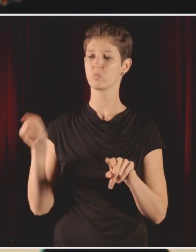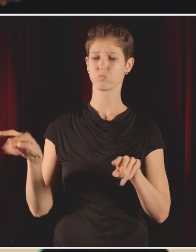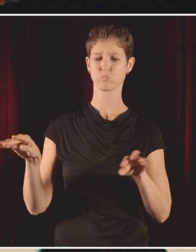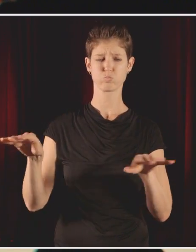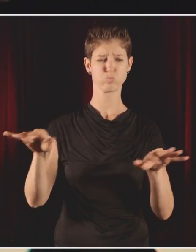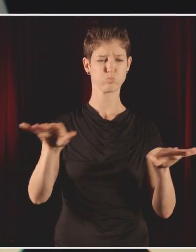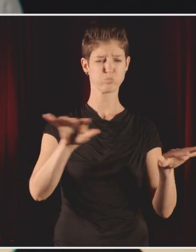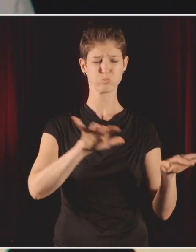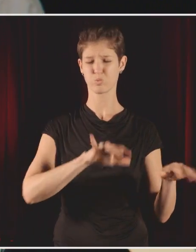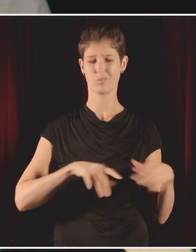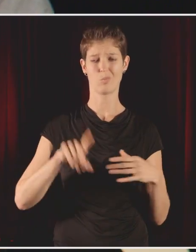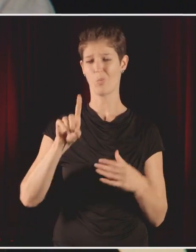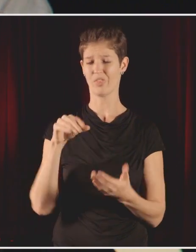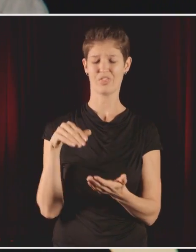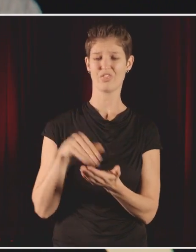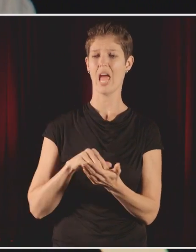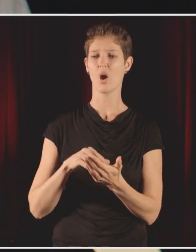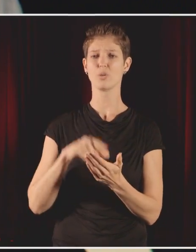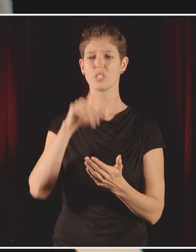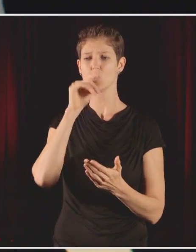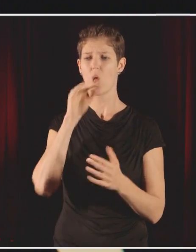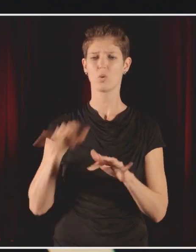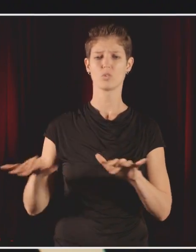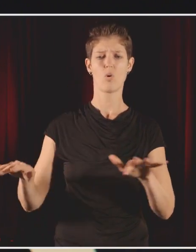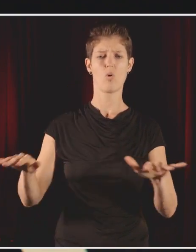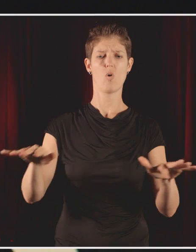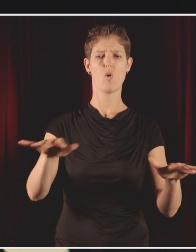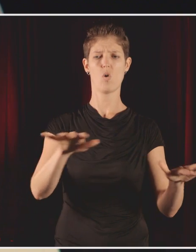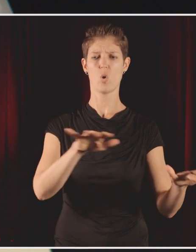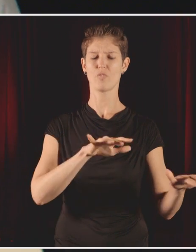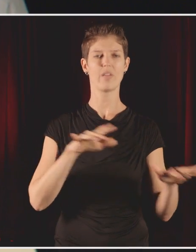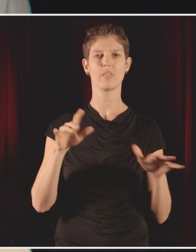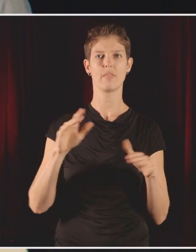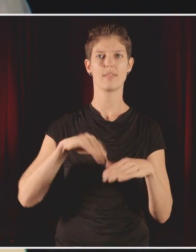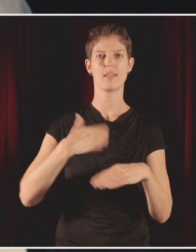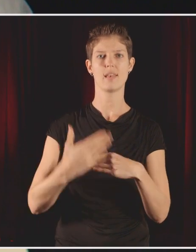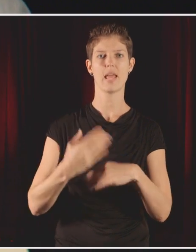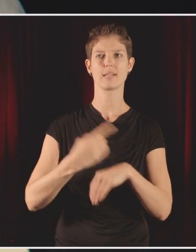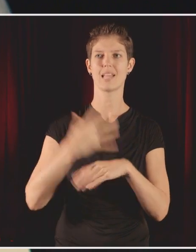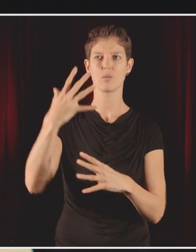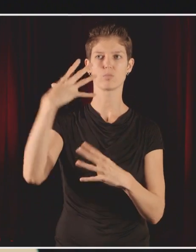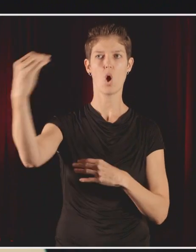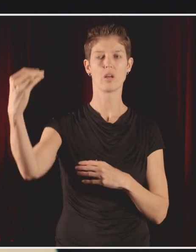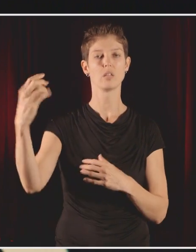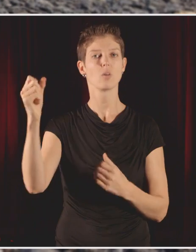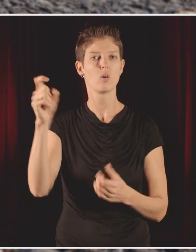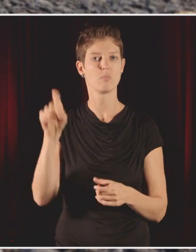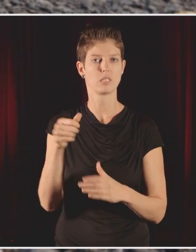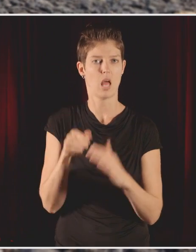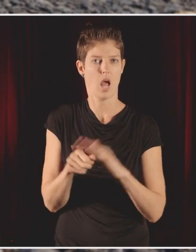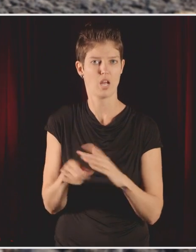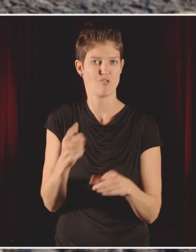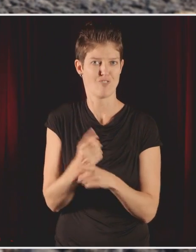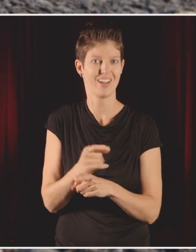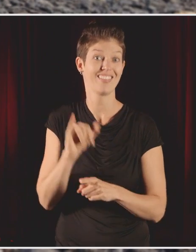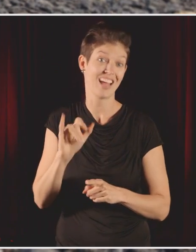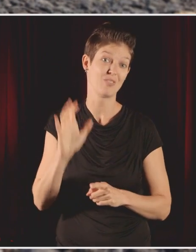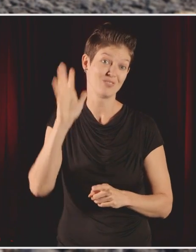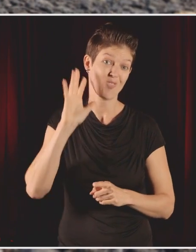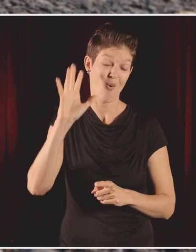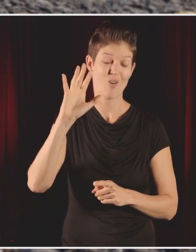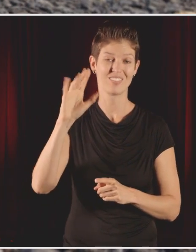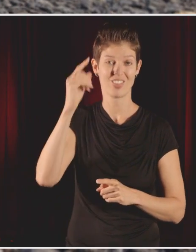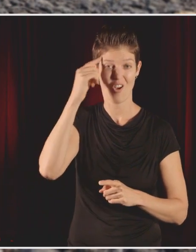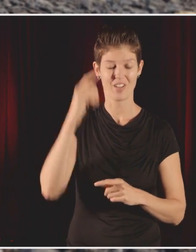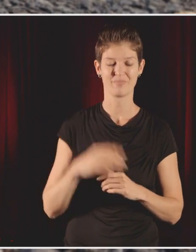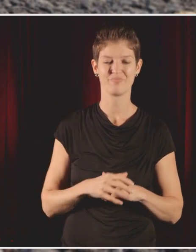that they went into the mud. I also get to study swallows. We still have questions about swallows. Now, look at this bird and look at its leg. I know